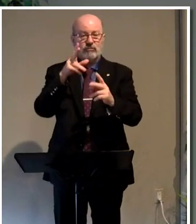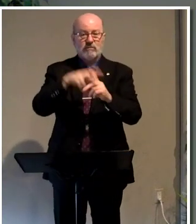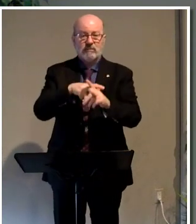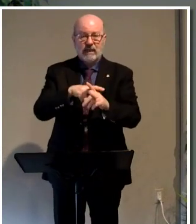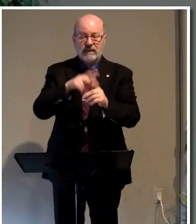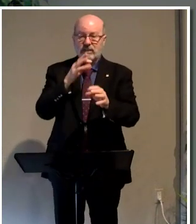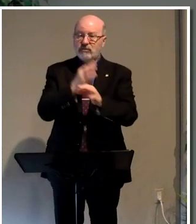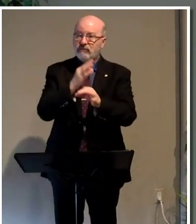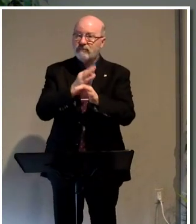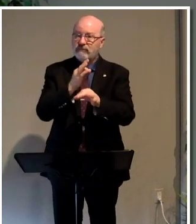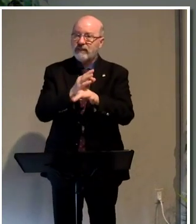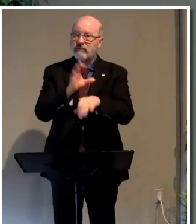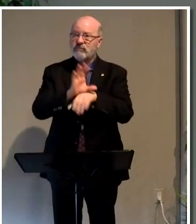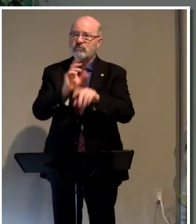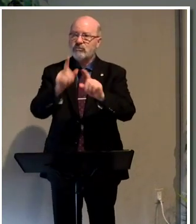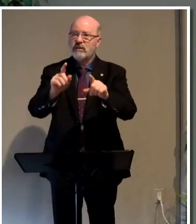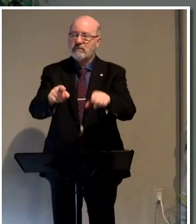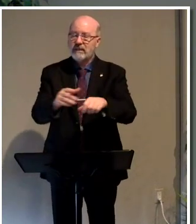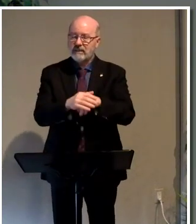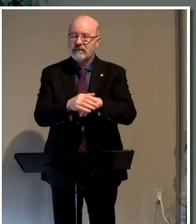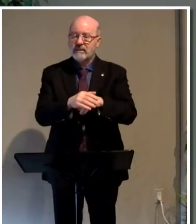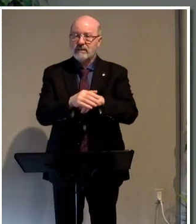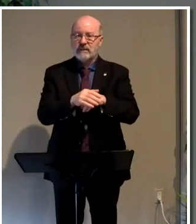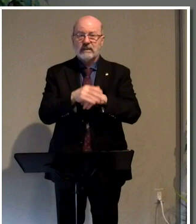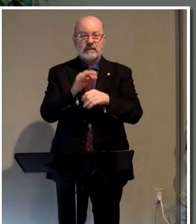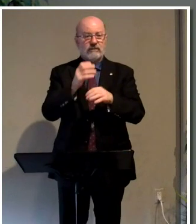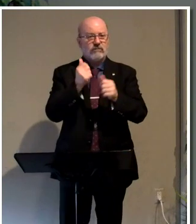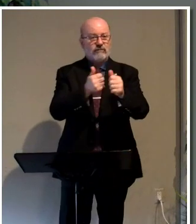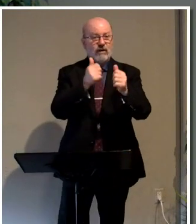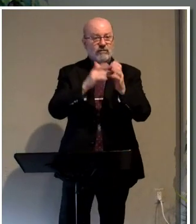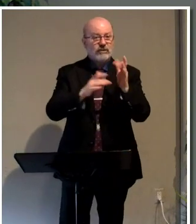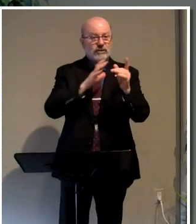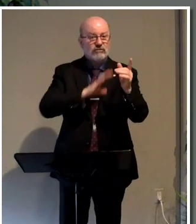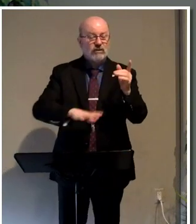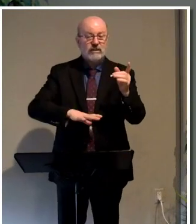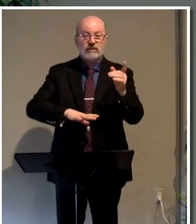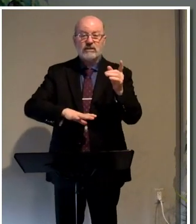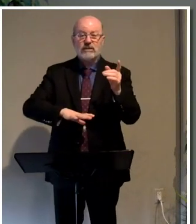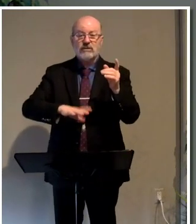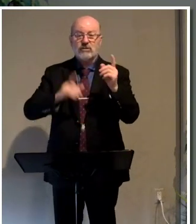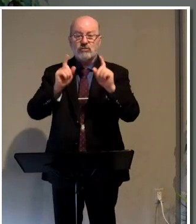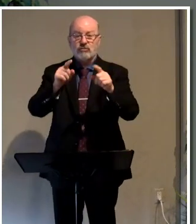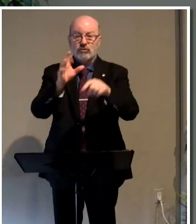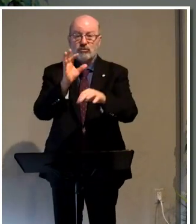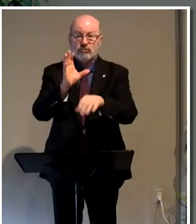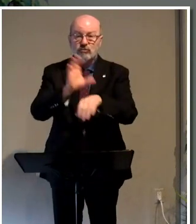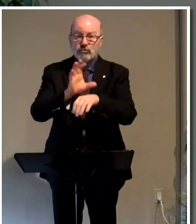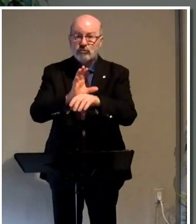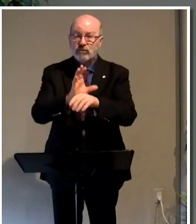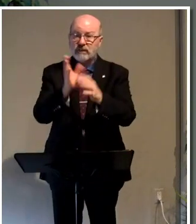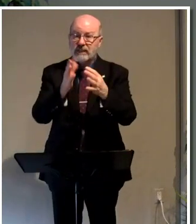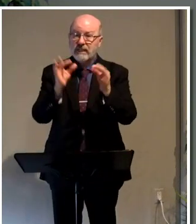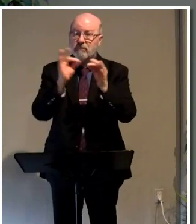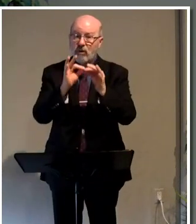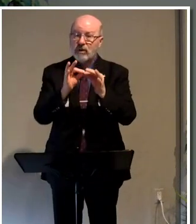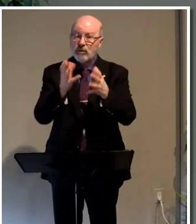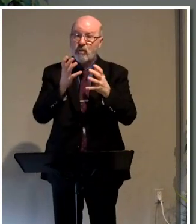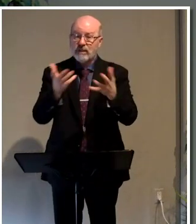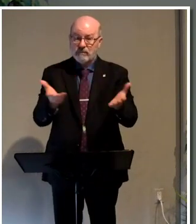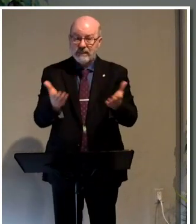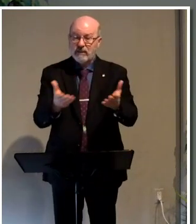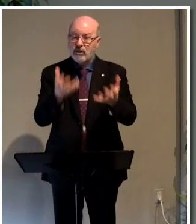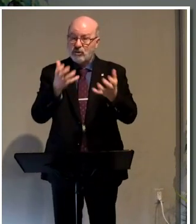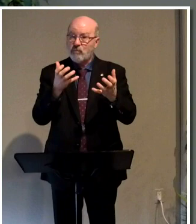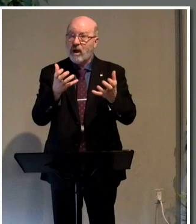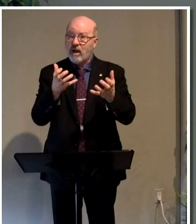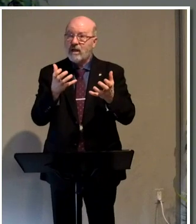faithful church attendance. You know, if you're a follower of Christ, you make attending church a huge priority. You want to be here. You want